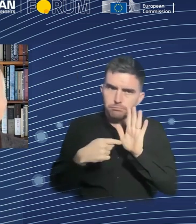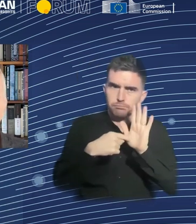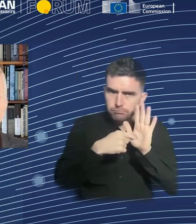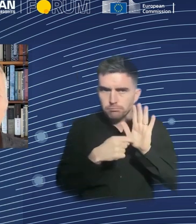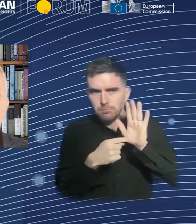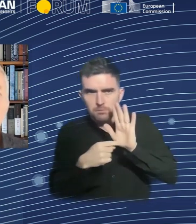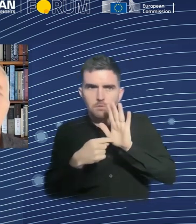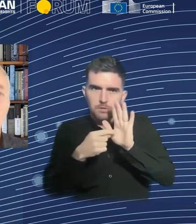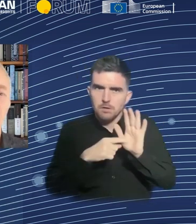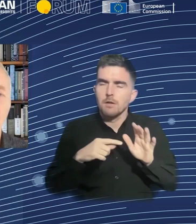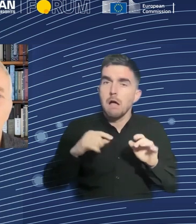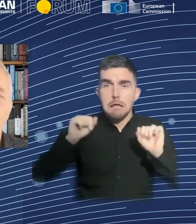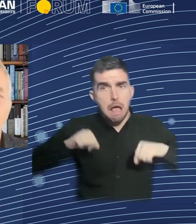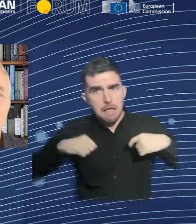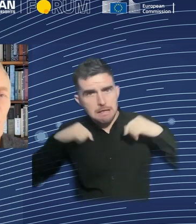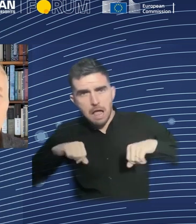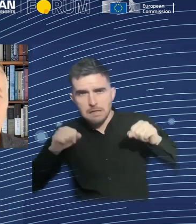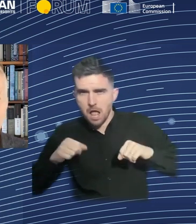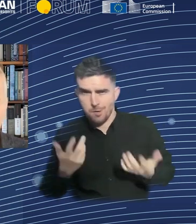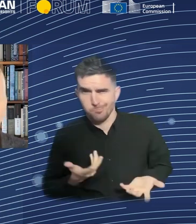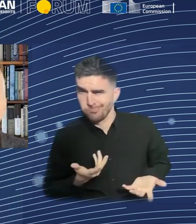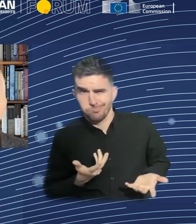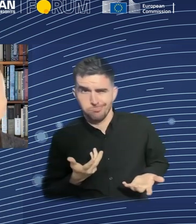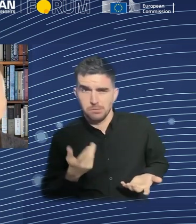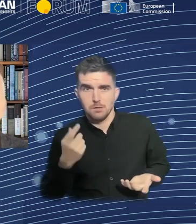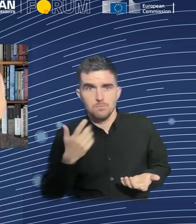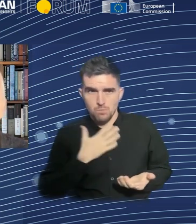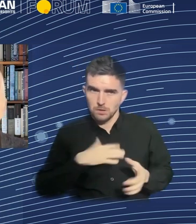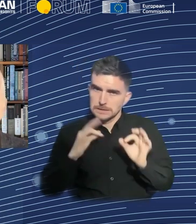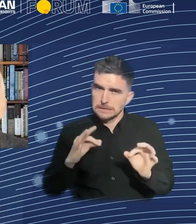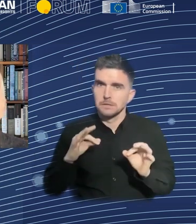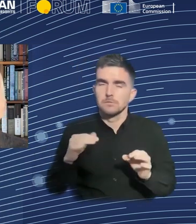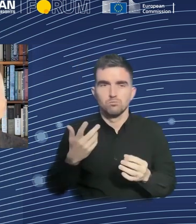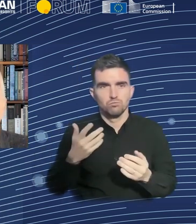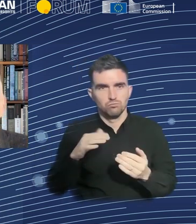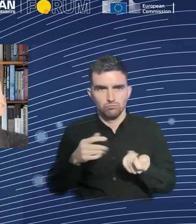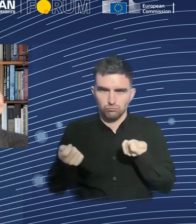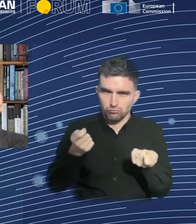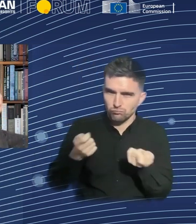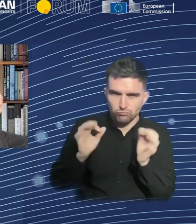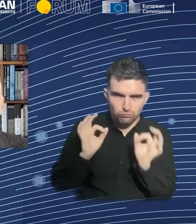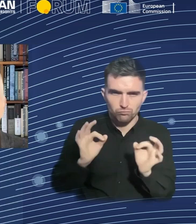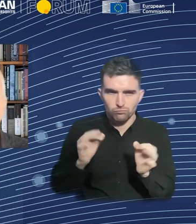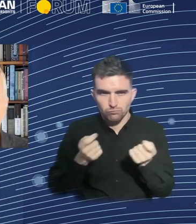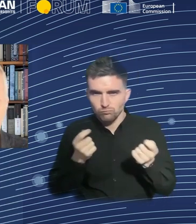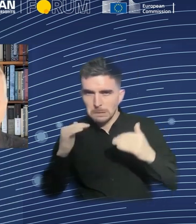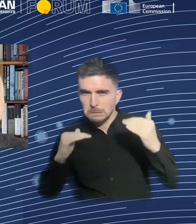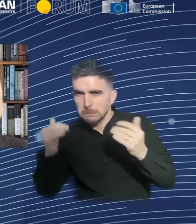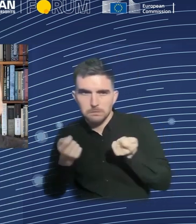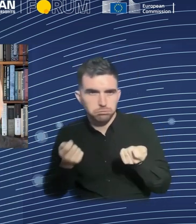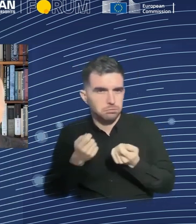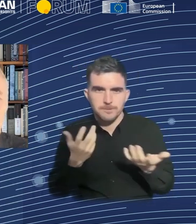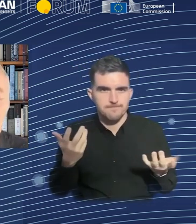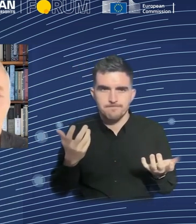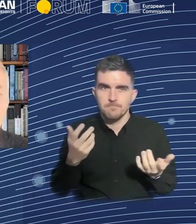future risks with voluntary commitments and vague assurances of risk management with few details, much like we've seen in the social media